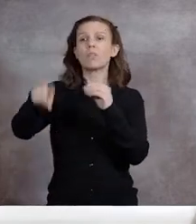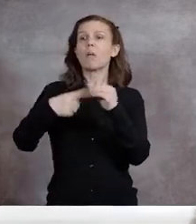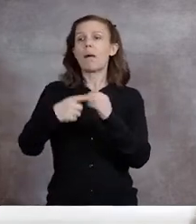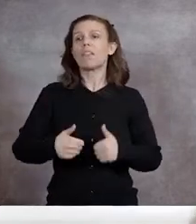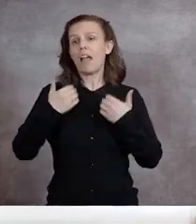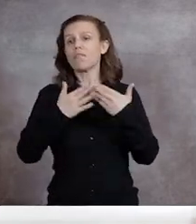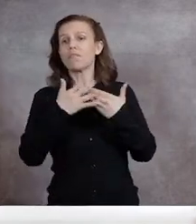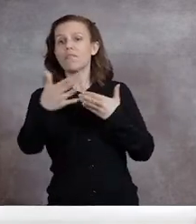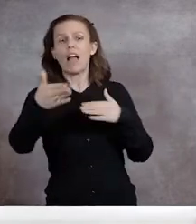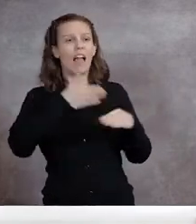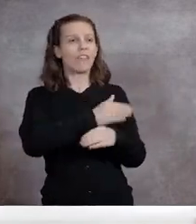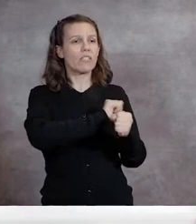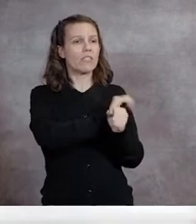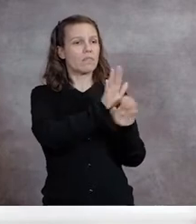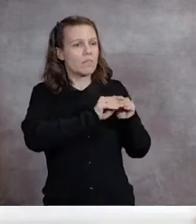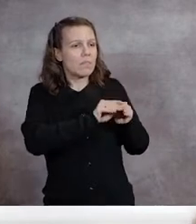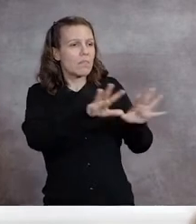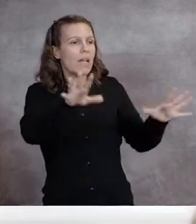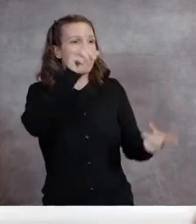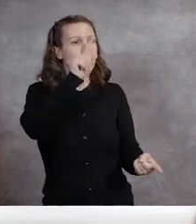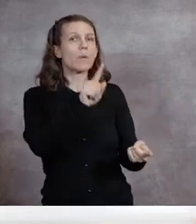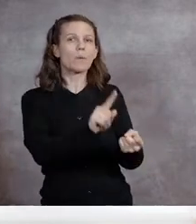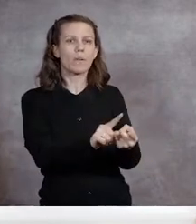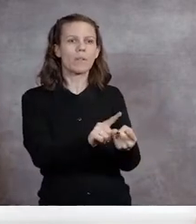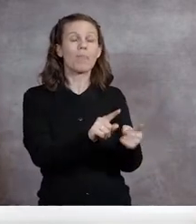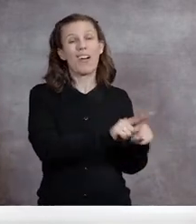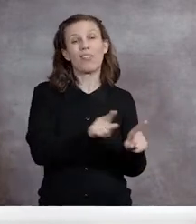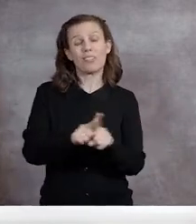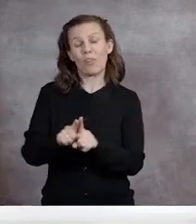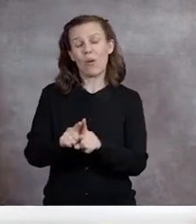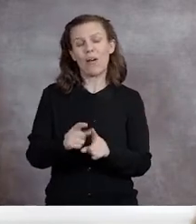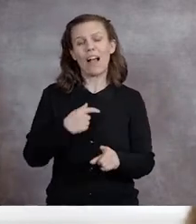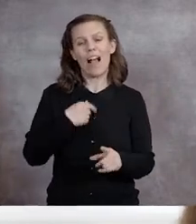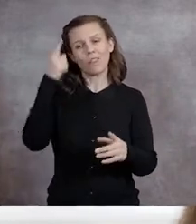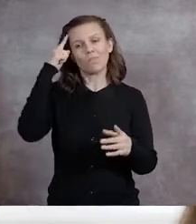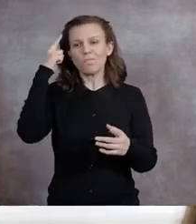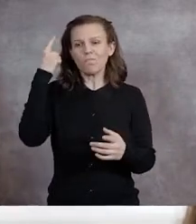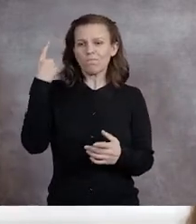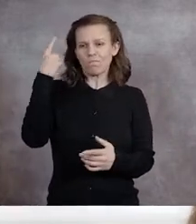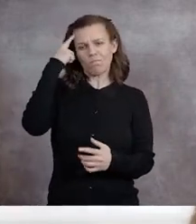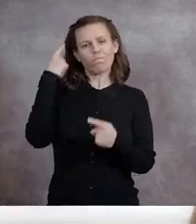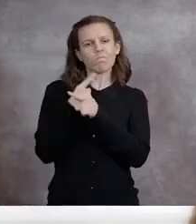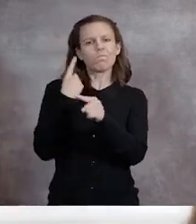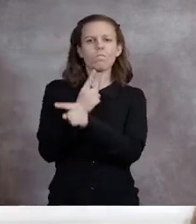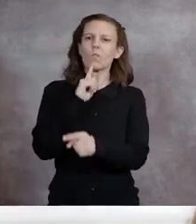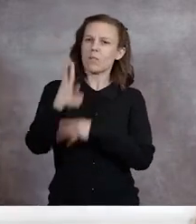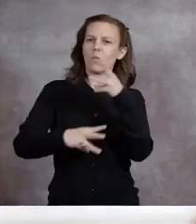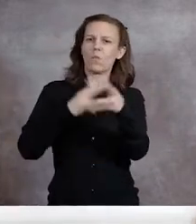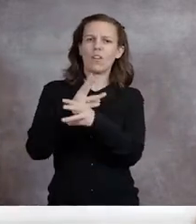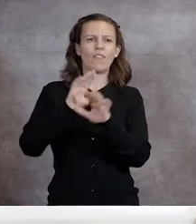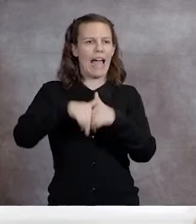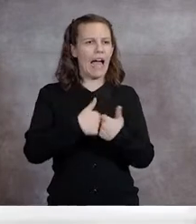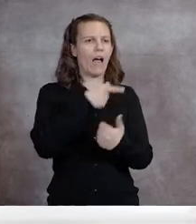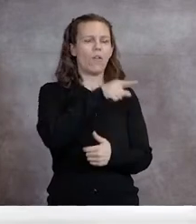life post-pandemic, I'm also realistic about the impact COVID will likely continue to have on our enrollment. But let me start